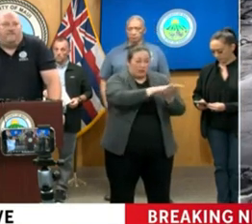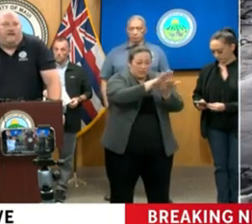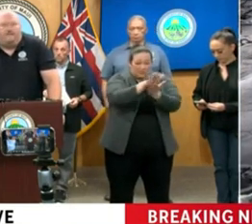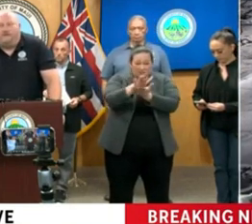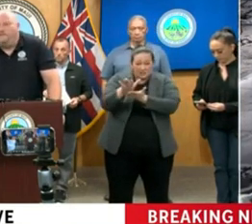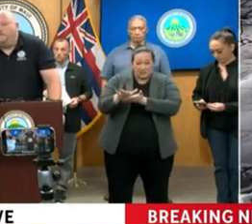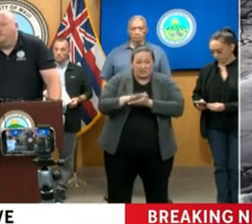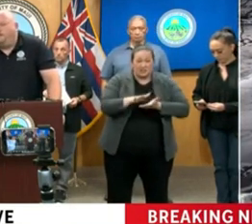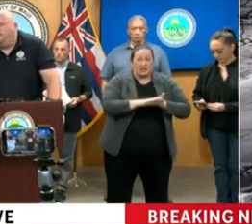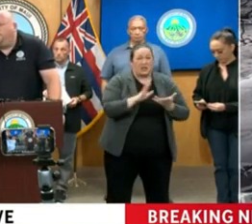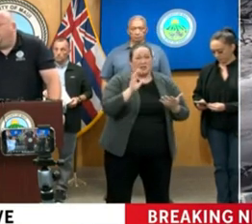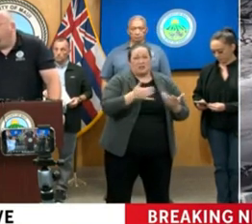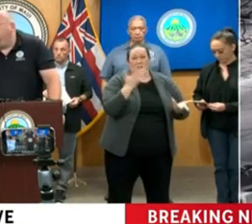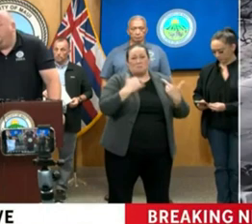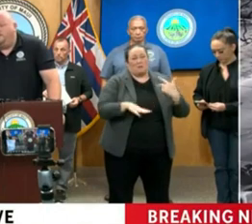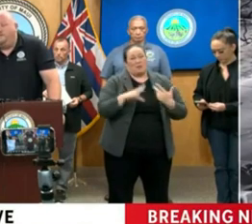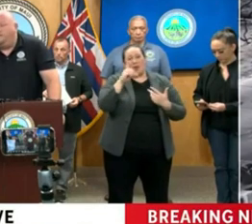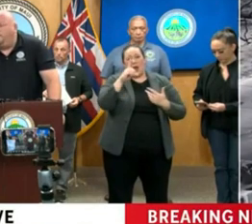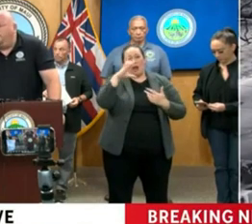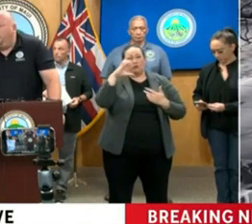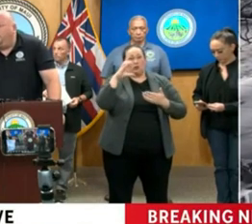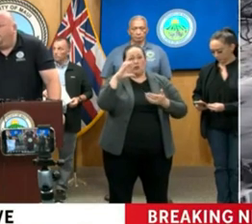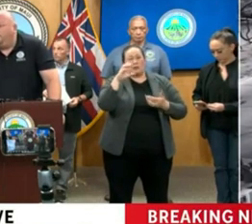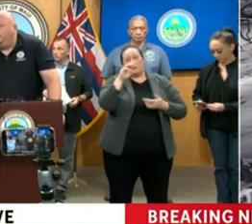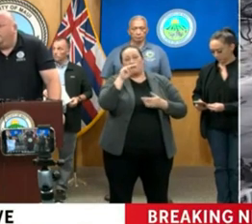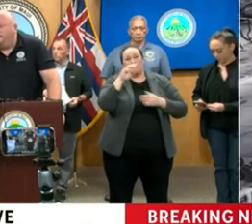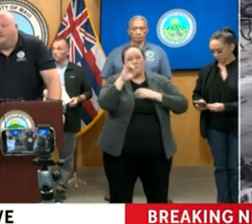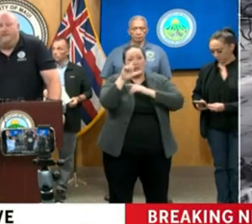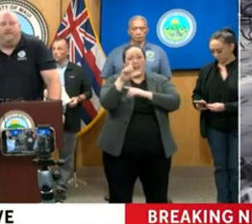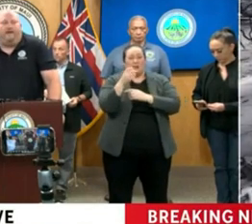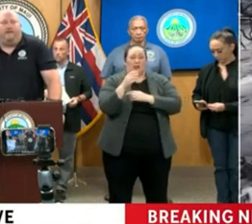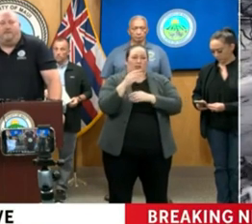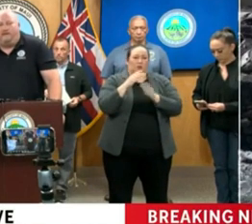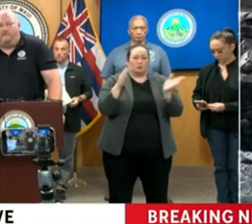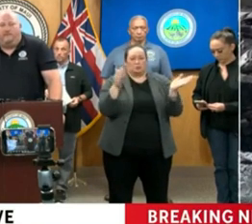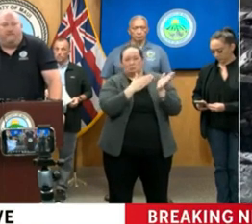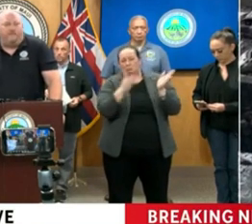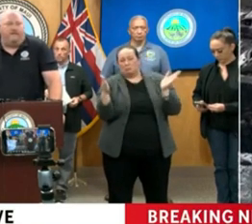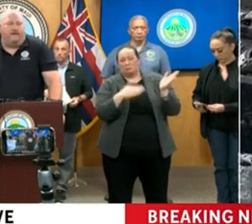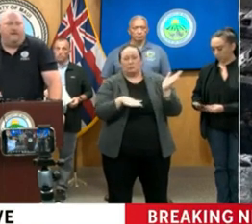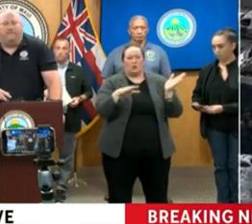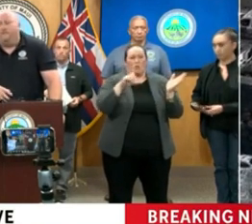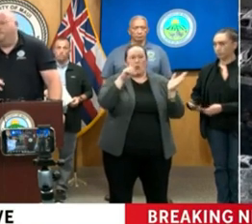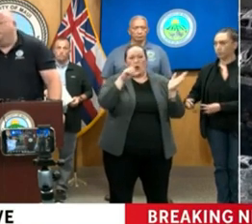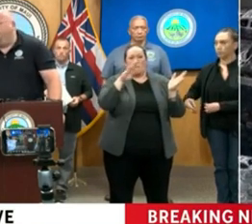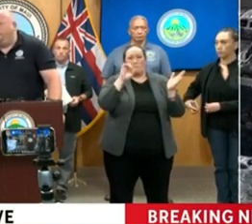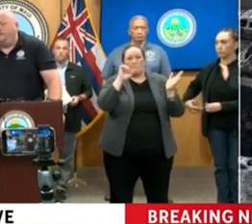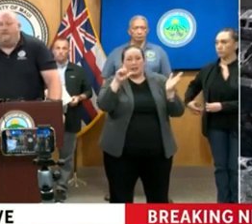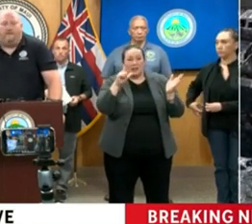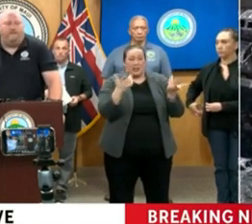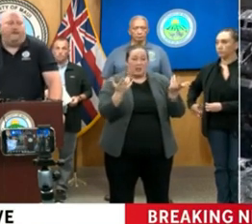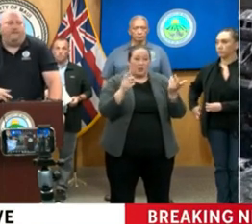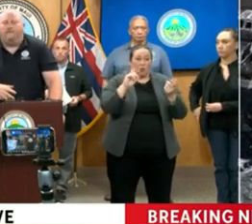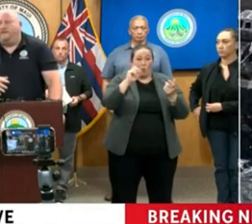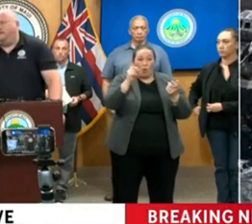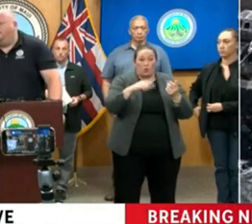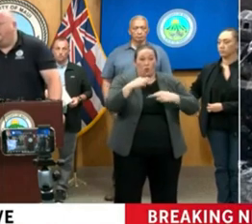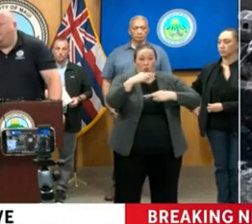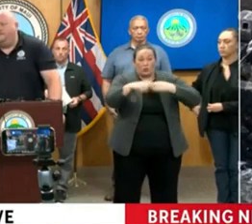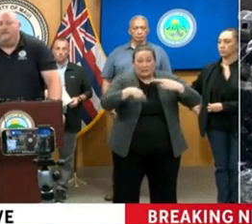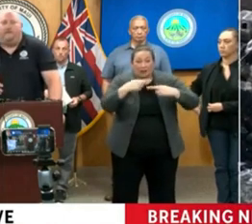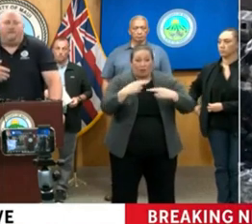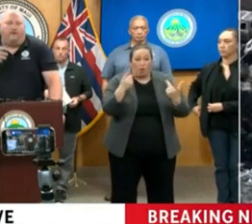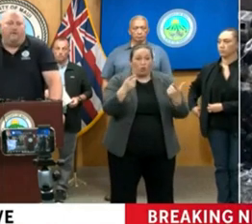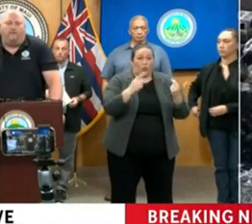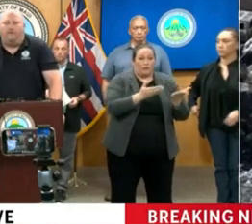have costed in the past anywhere from hundreds of millions of dollars to a billion dollars, depending on how much landfill space you have, where do we recycle stuff at, do we have to take it